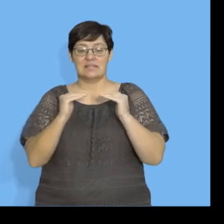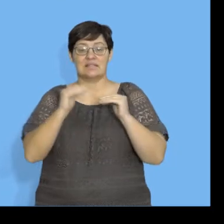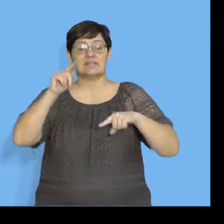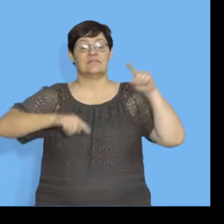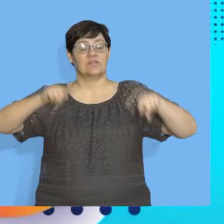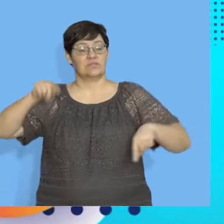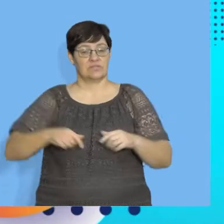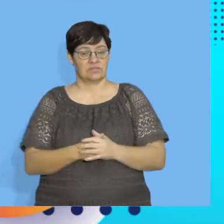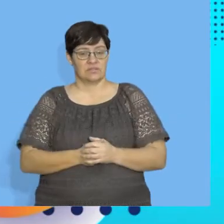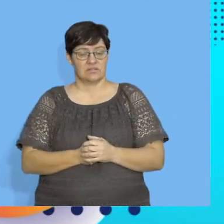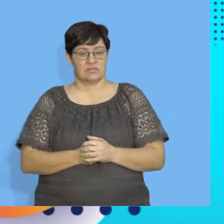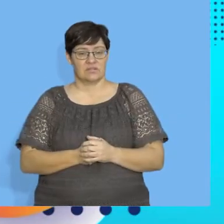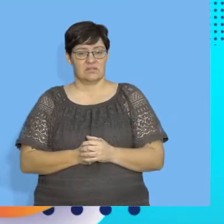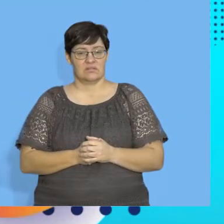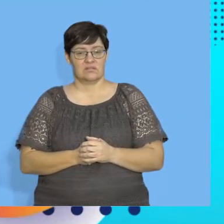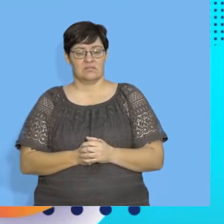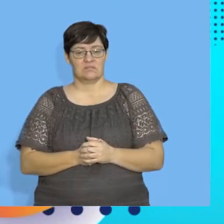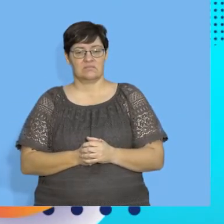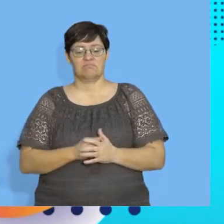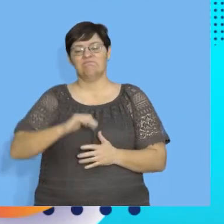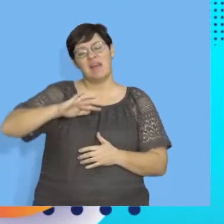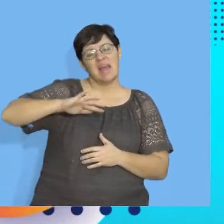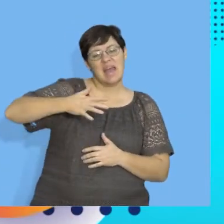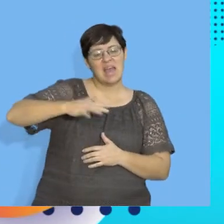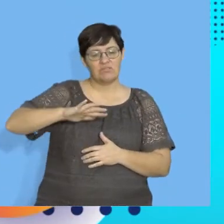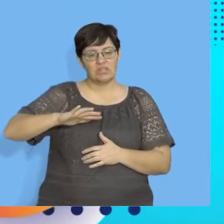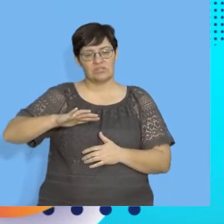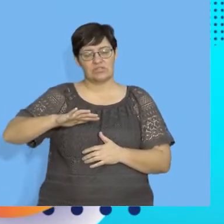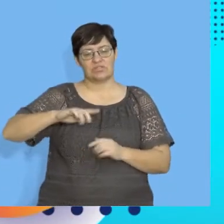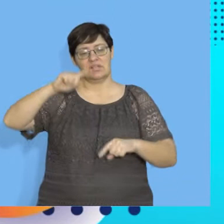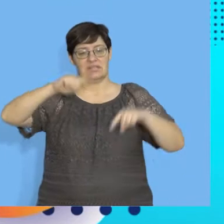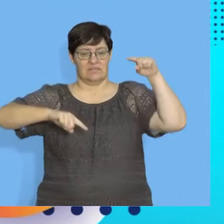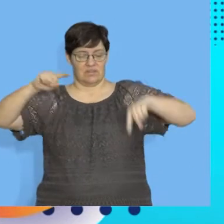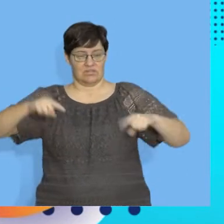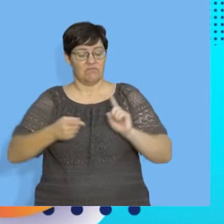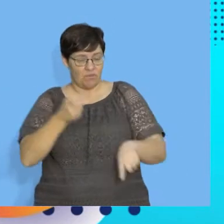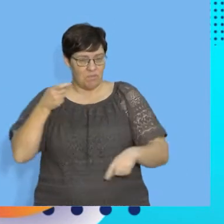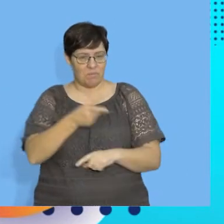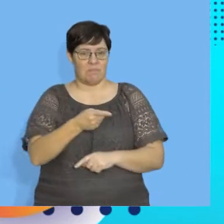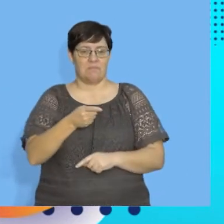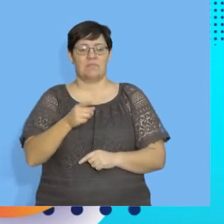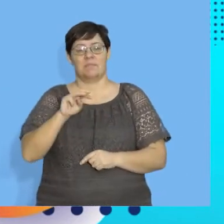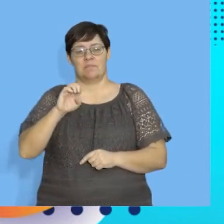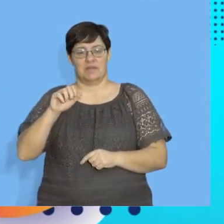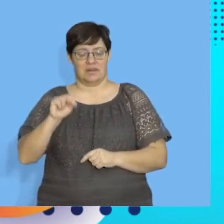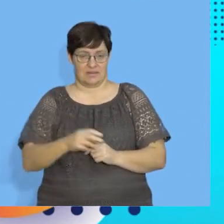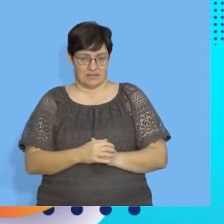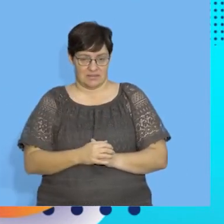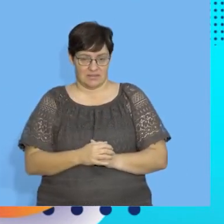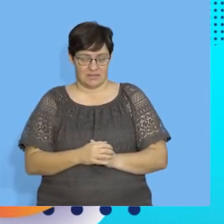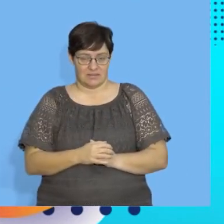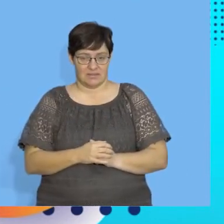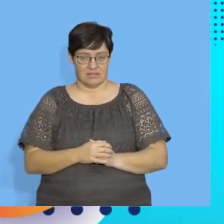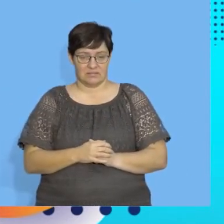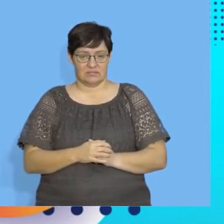deviation is the average deviation from the mean. And remember that the mean,